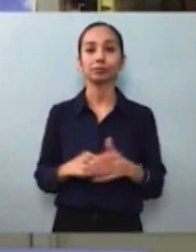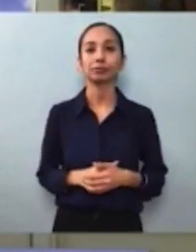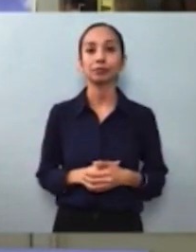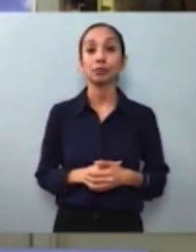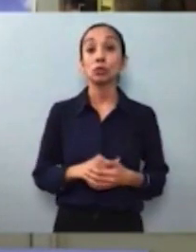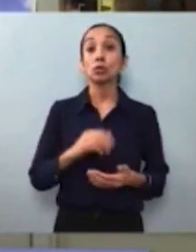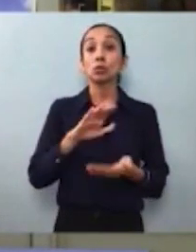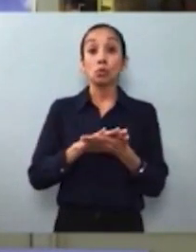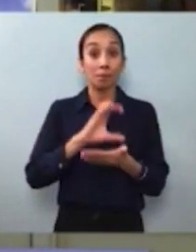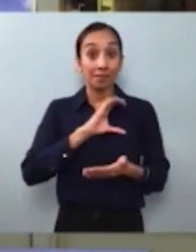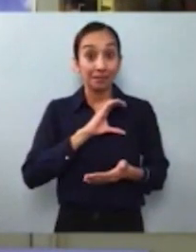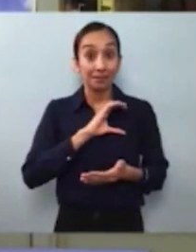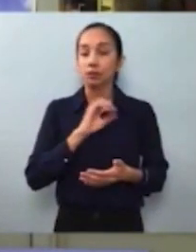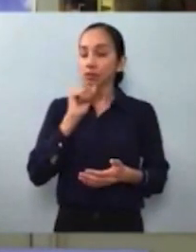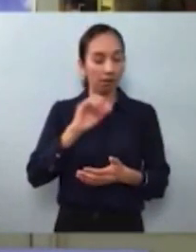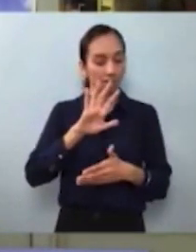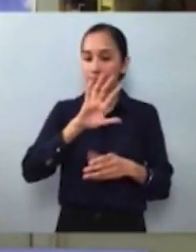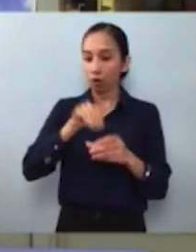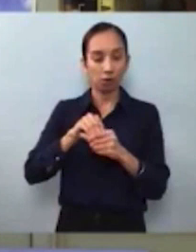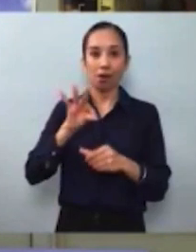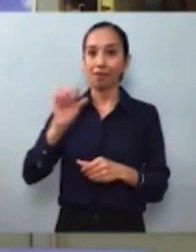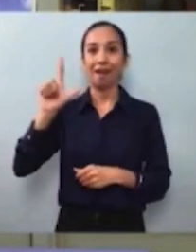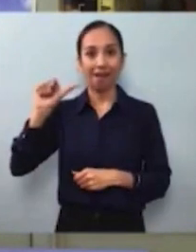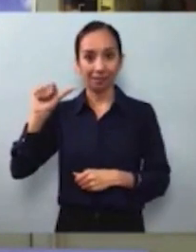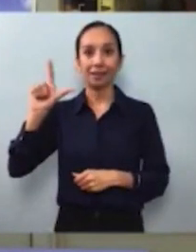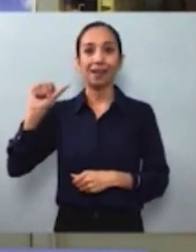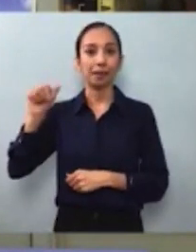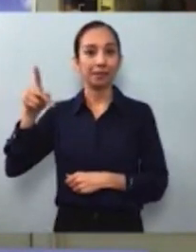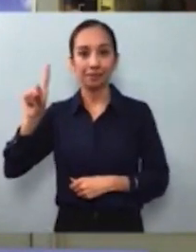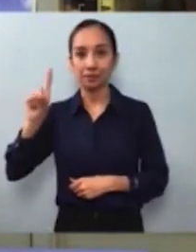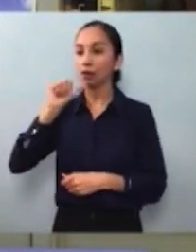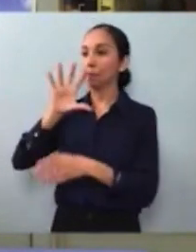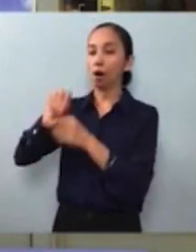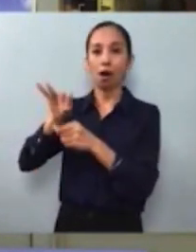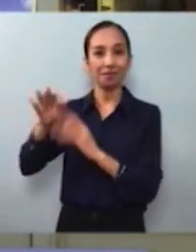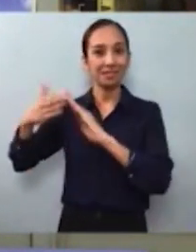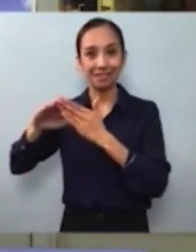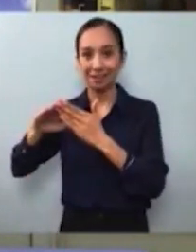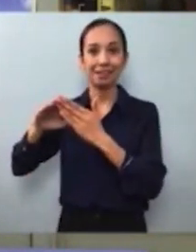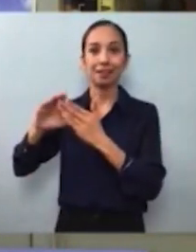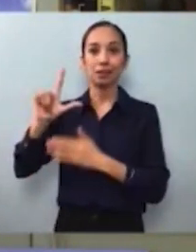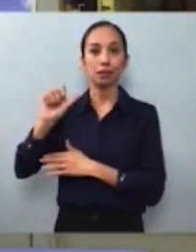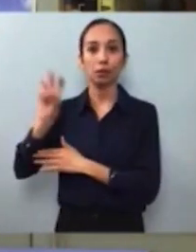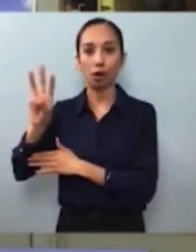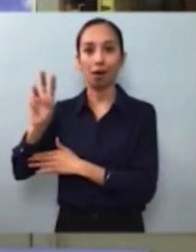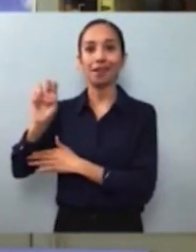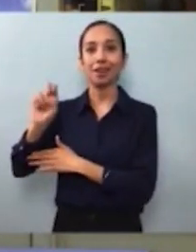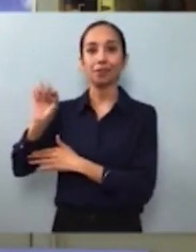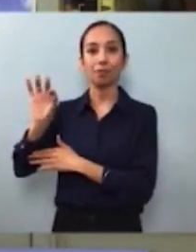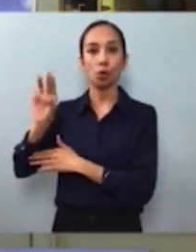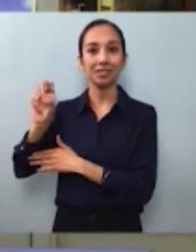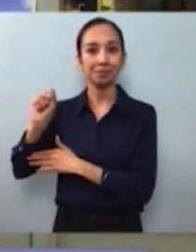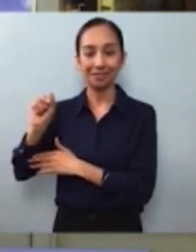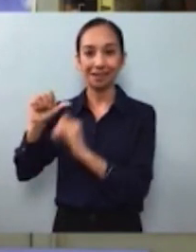Angeles Police Department, the LA County Sheriff's Department, or any of the 13 other municipal law enforcement agencies in the communities we serve.